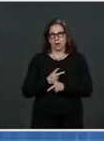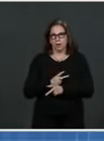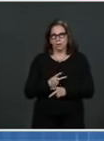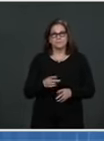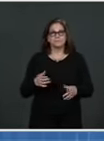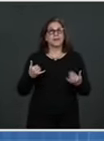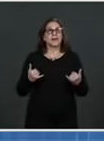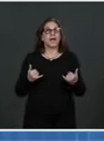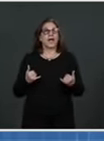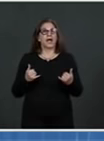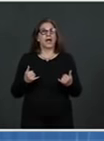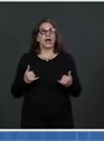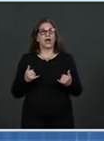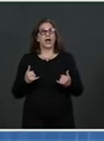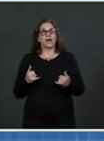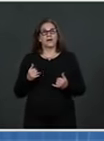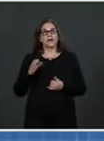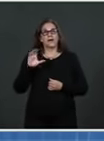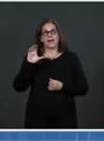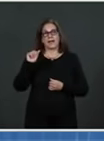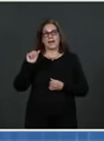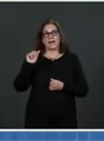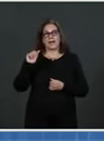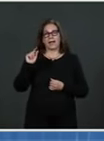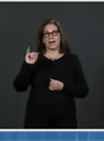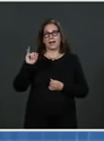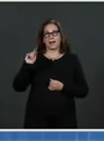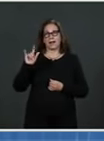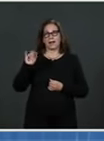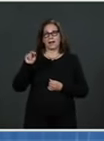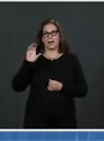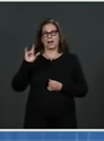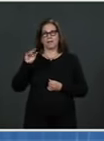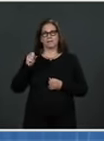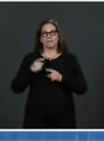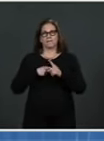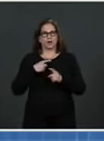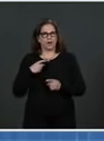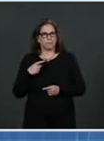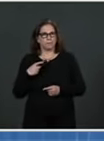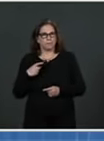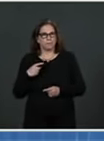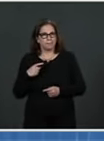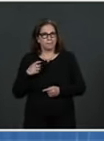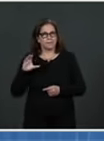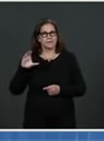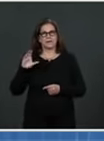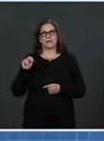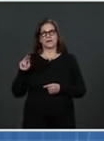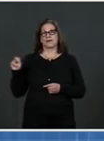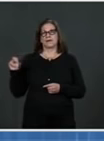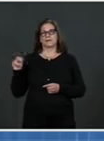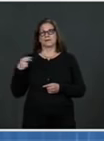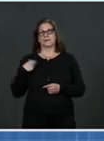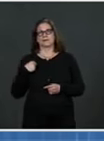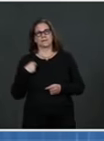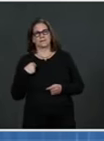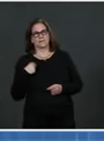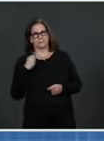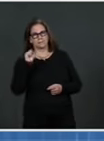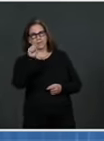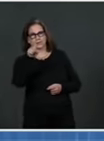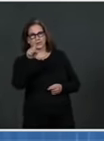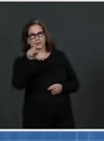Thanks very much. I have two questions. One, if each of you could answer this, with the release of the World Health